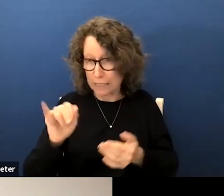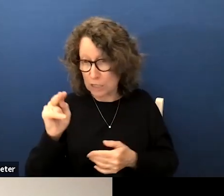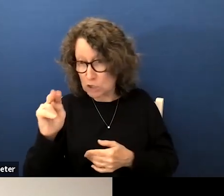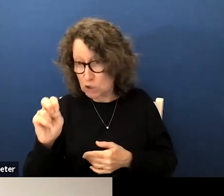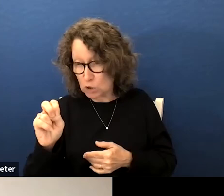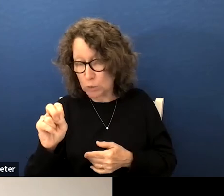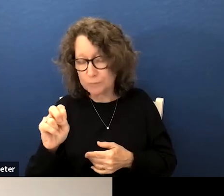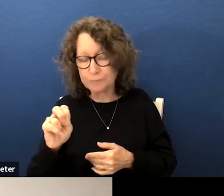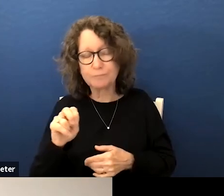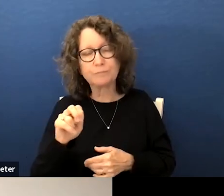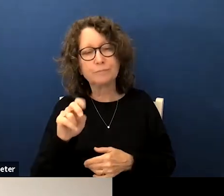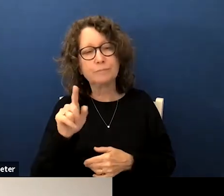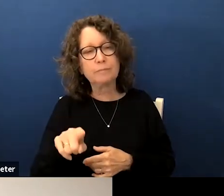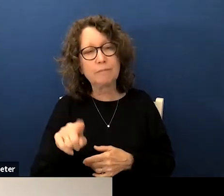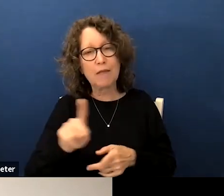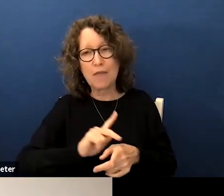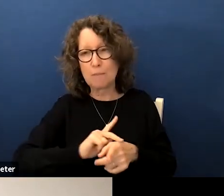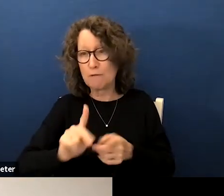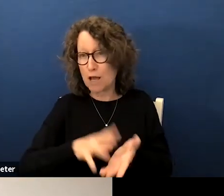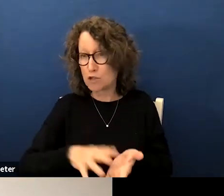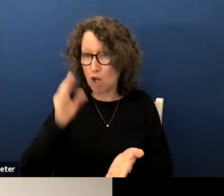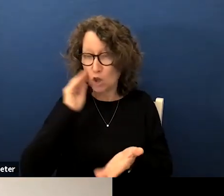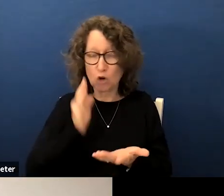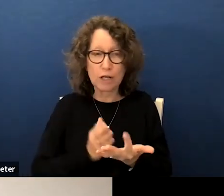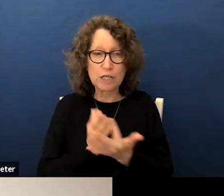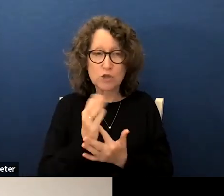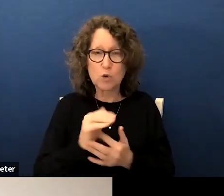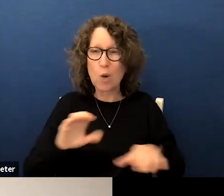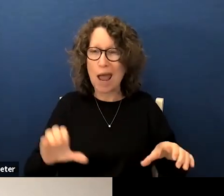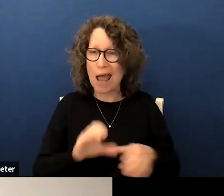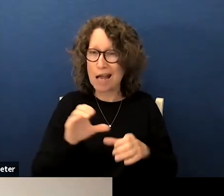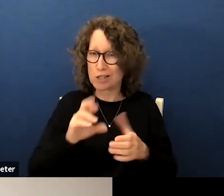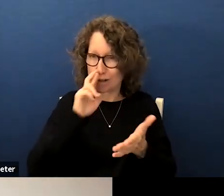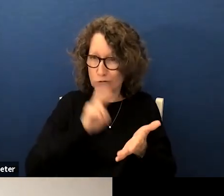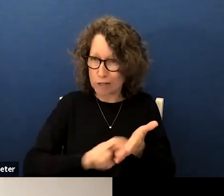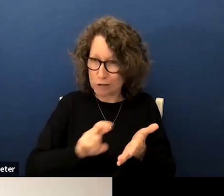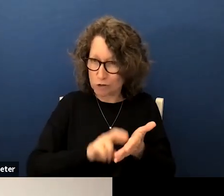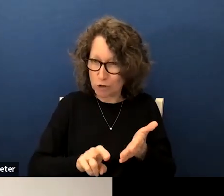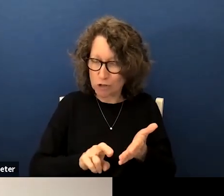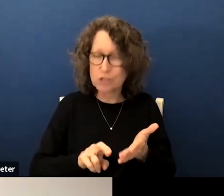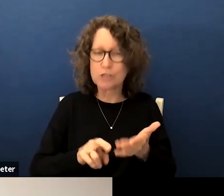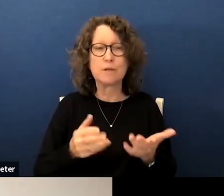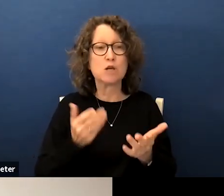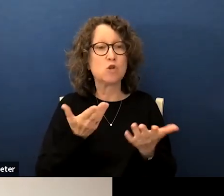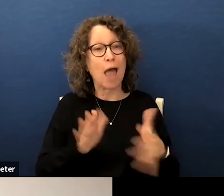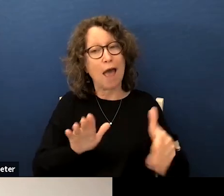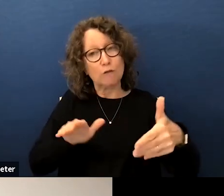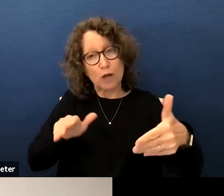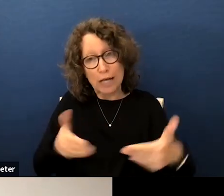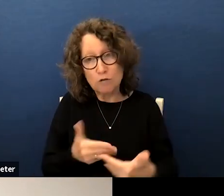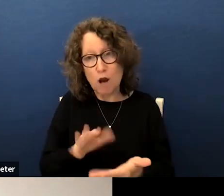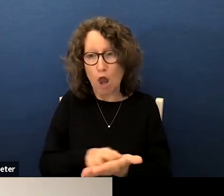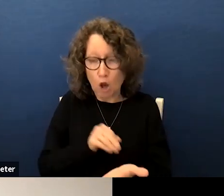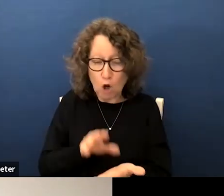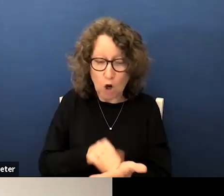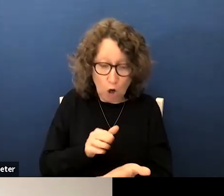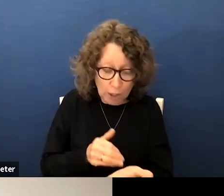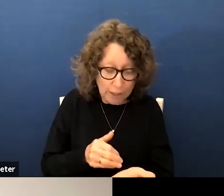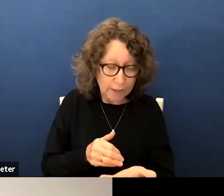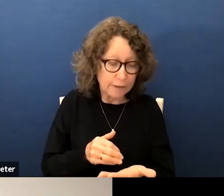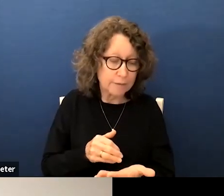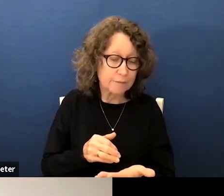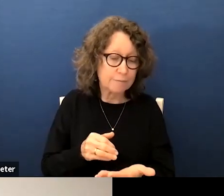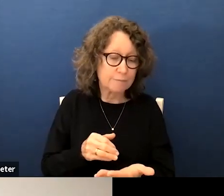nature of that professional learning is through action research and so after introductory learning um